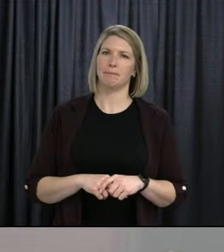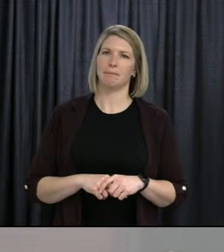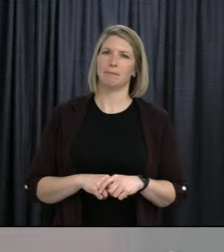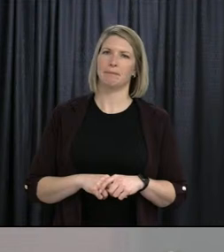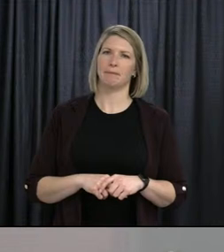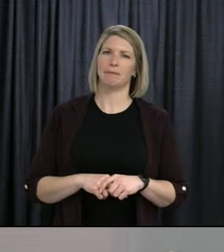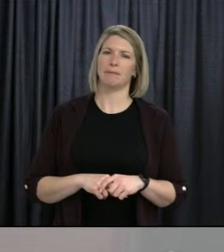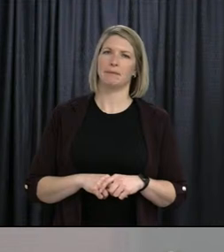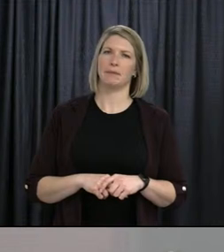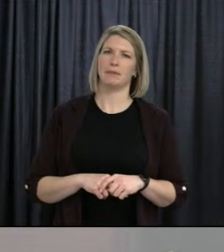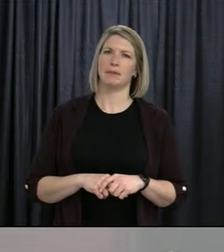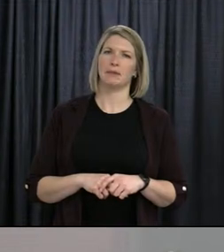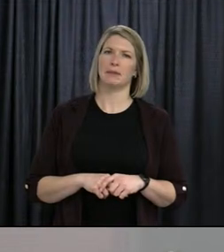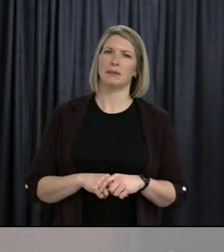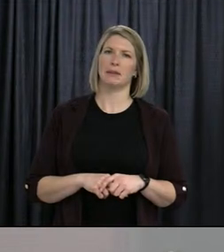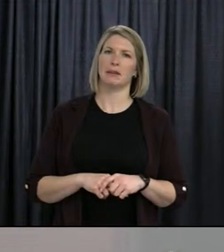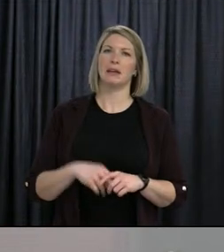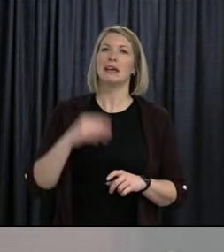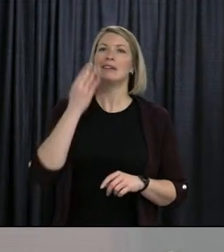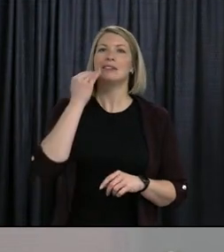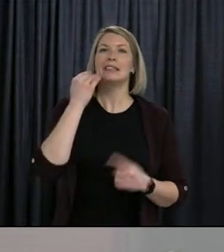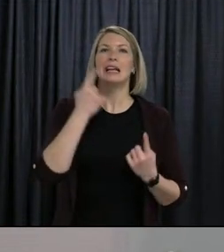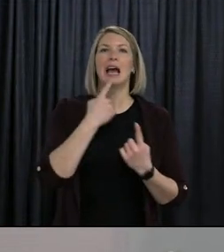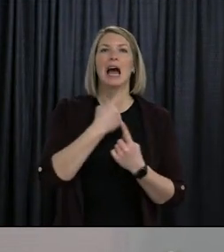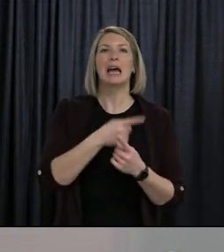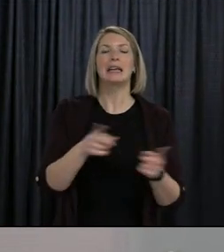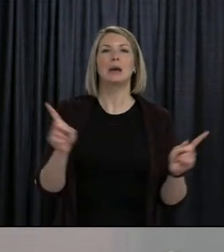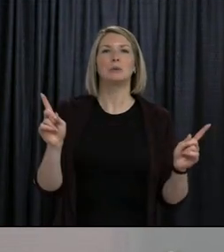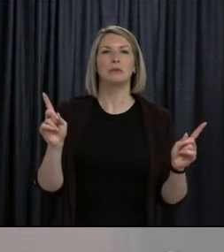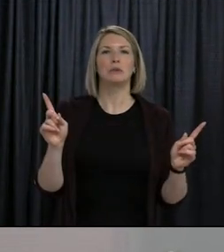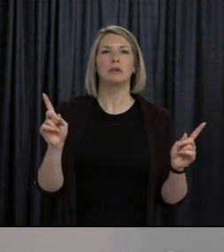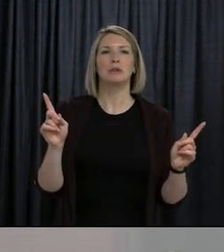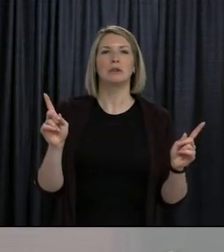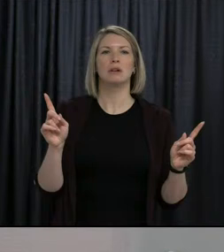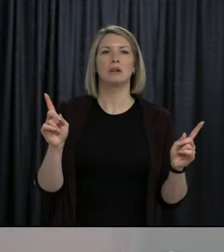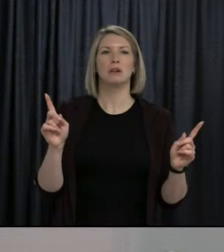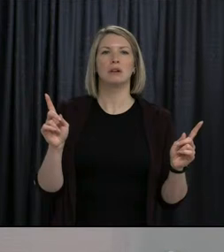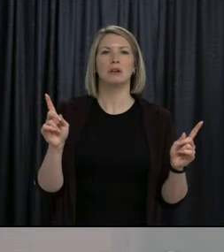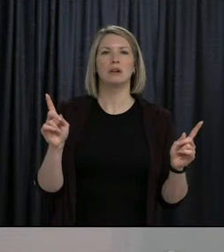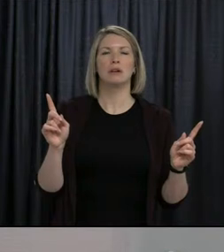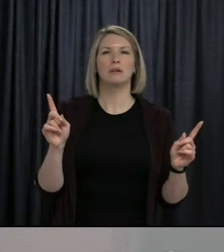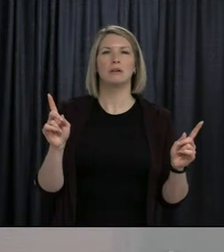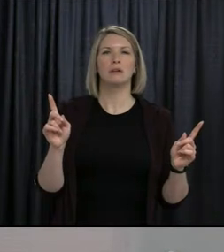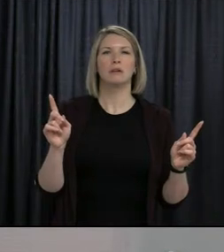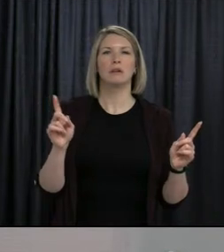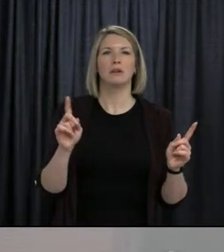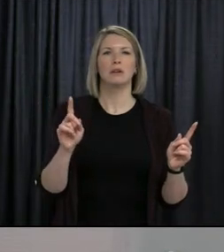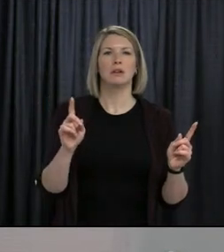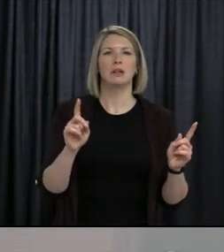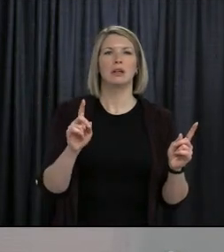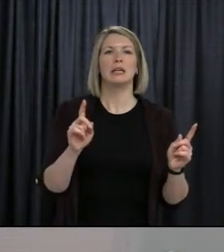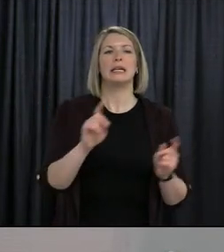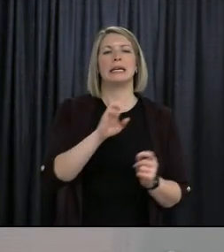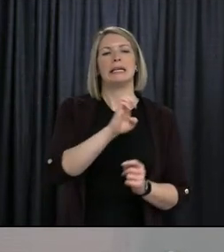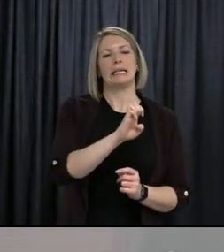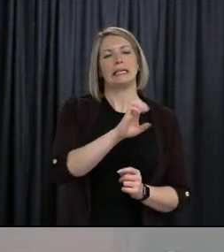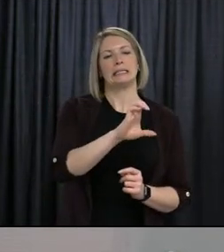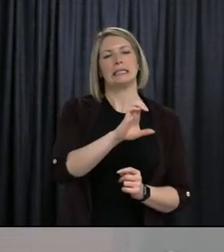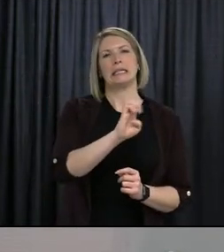Yes, so you just announced that the kindergarten, the early childhoods